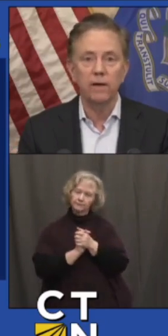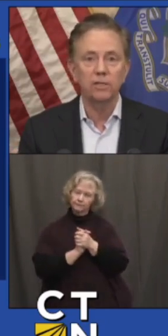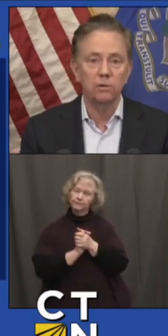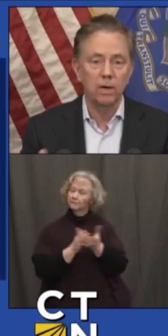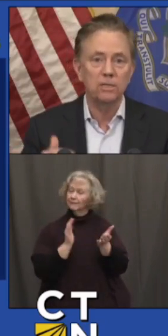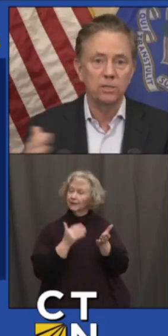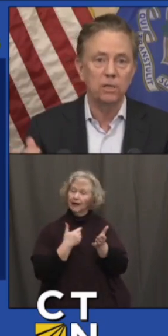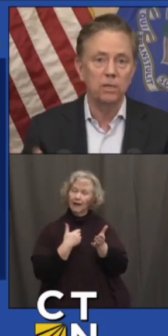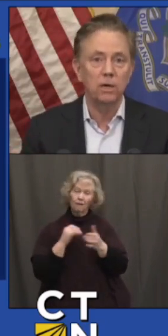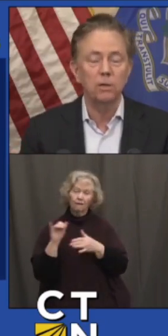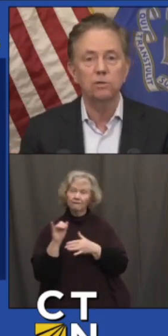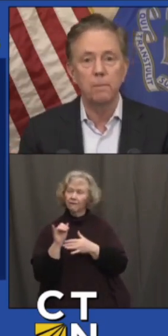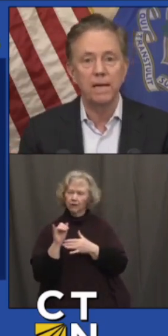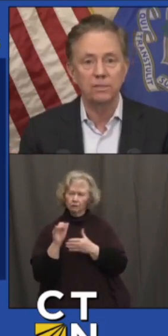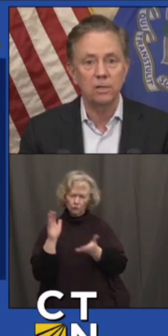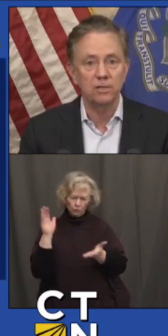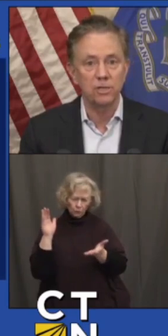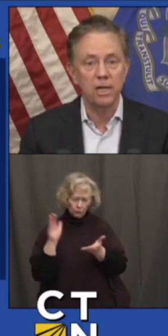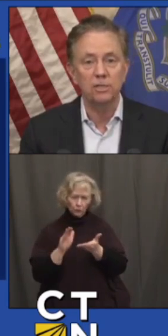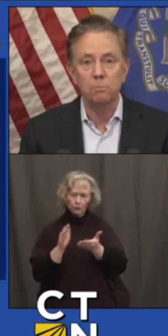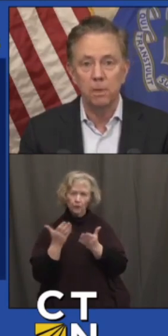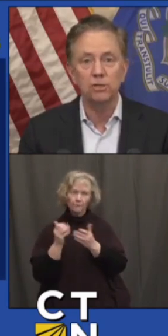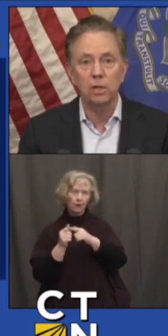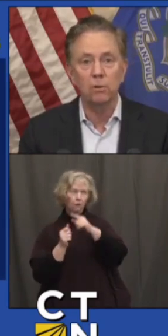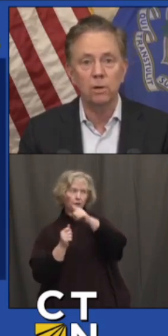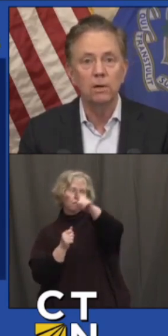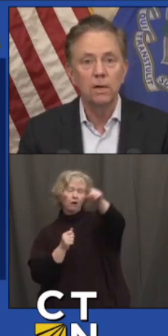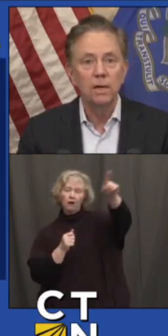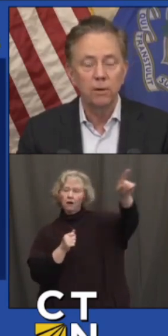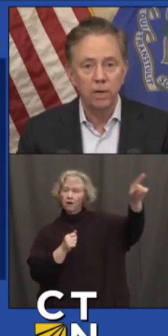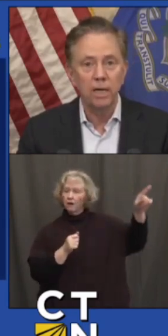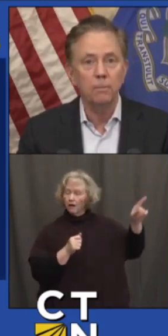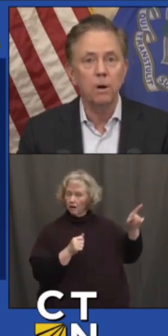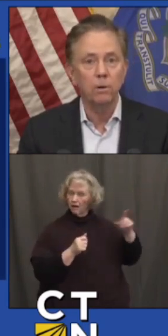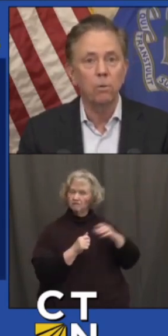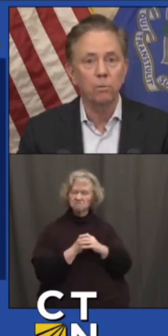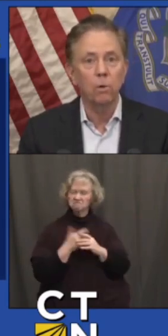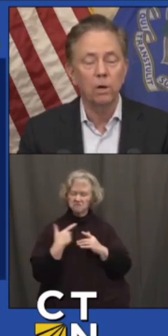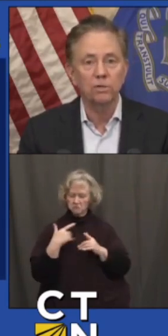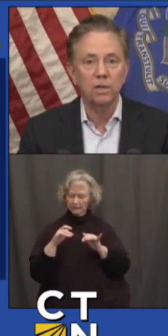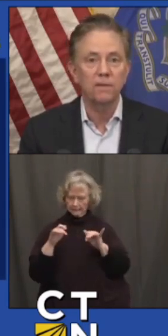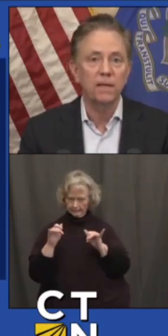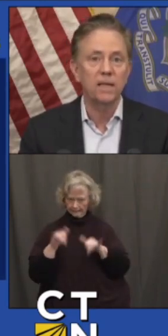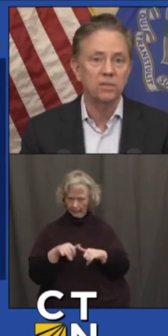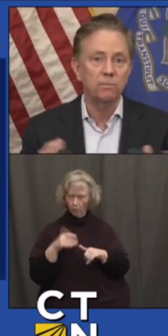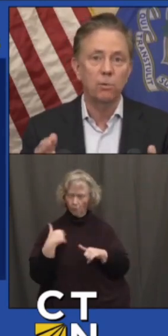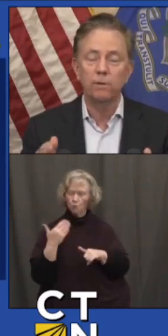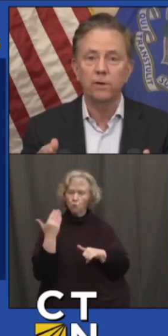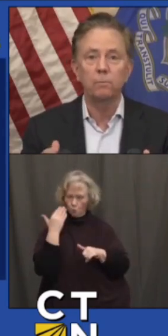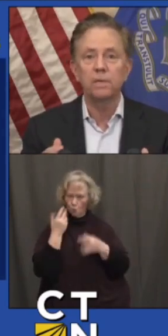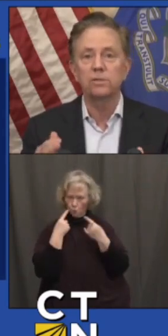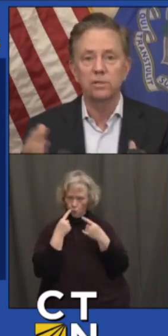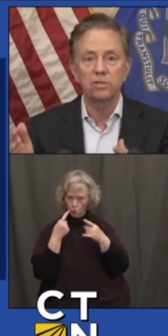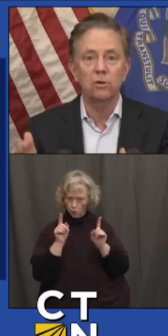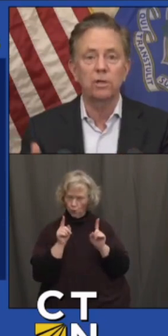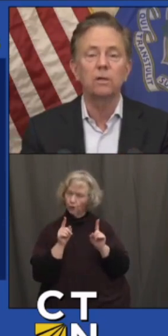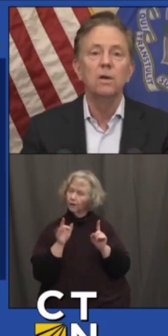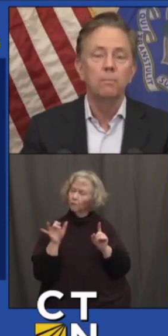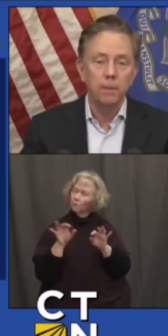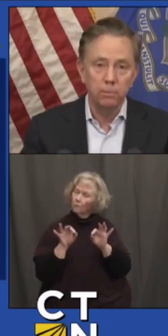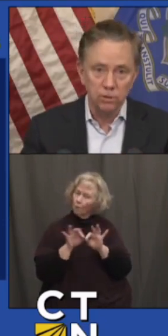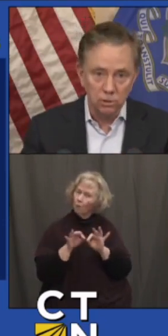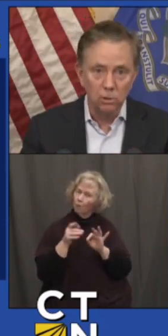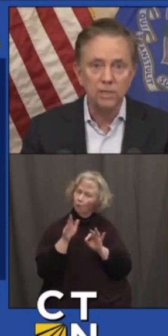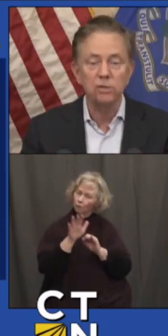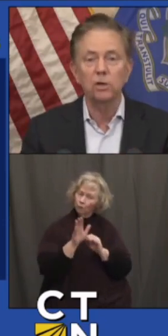lower infection rates than those maskless states, much lower. And we're going to keep going what works. And I think that's important for your business so that